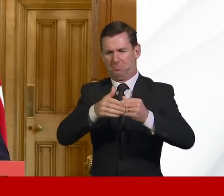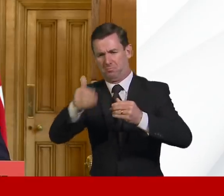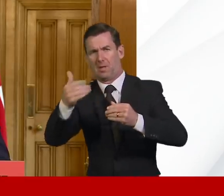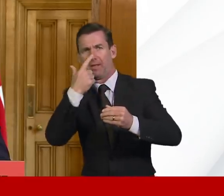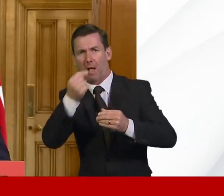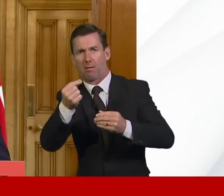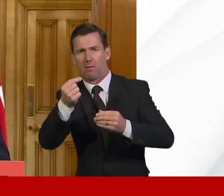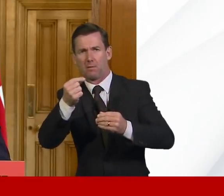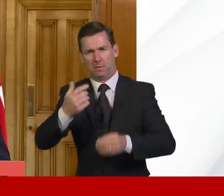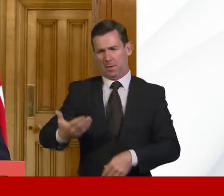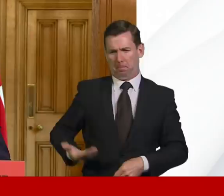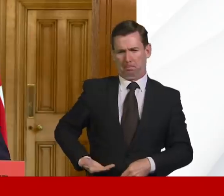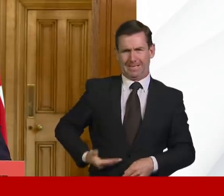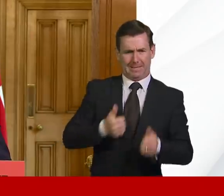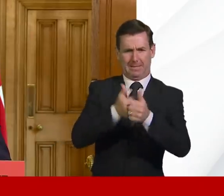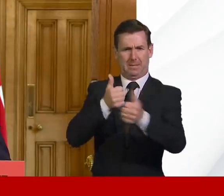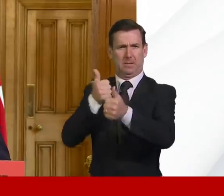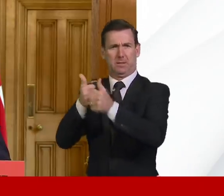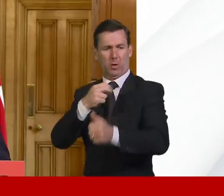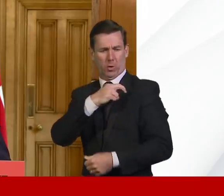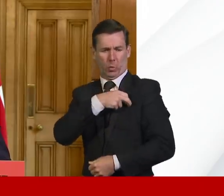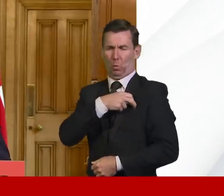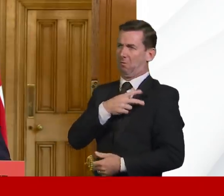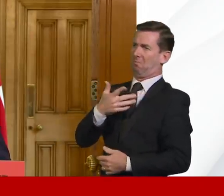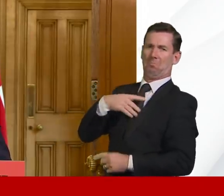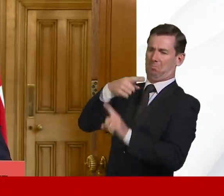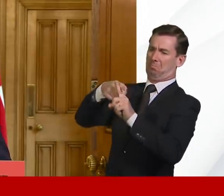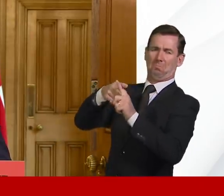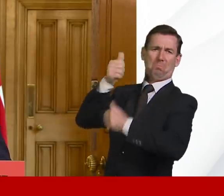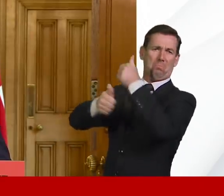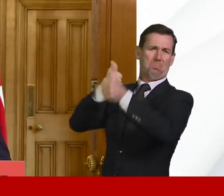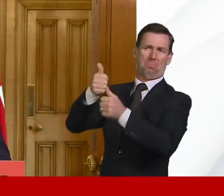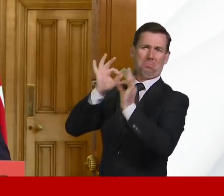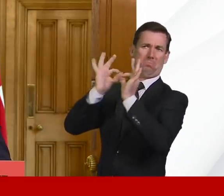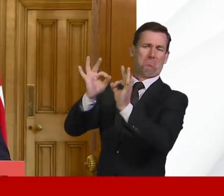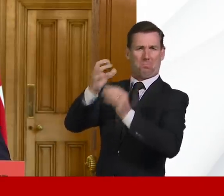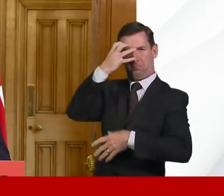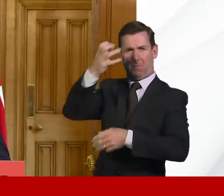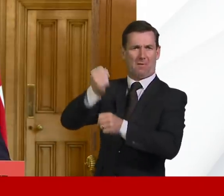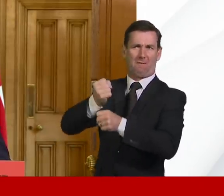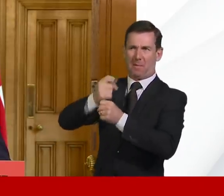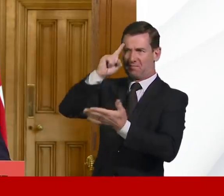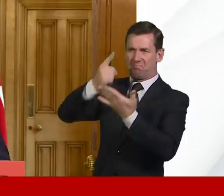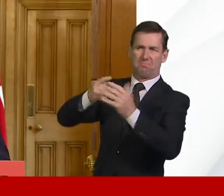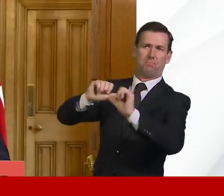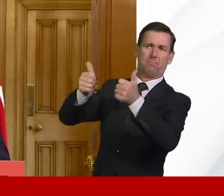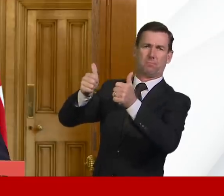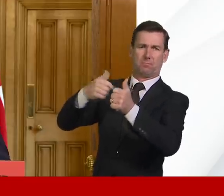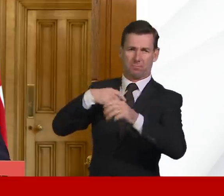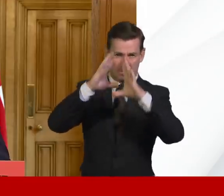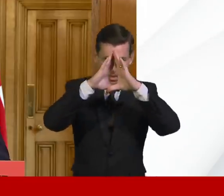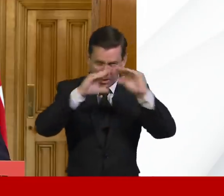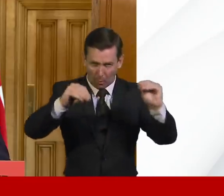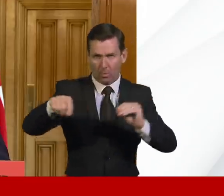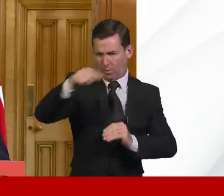have welcomed our interventions. And I want to reassure them that we are working around the clock to get the funding